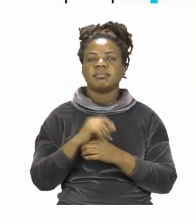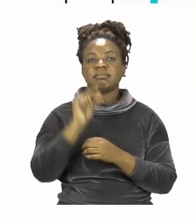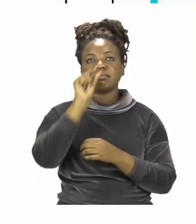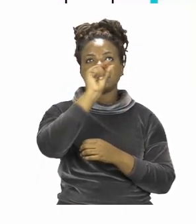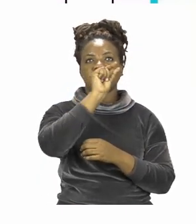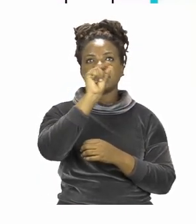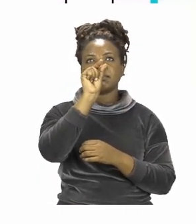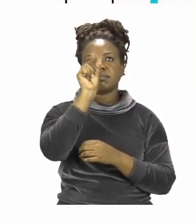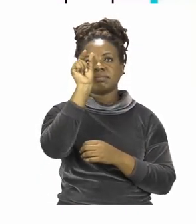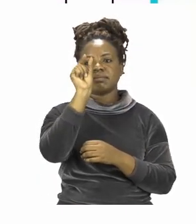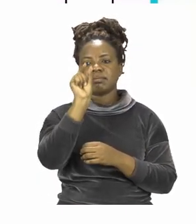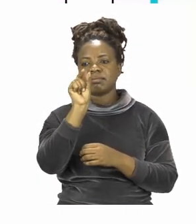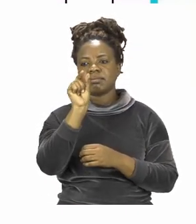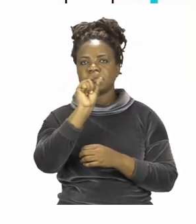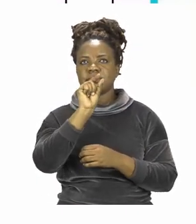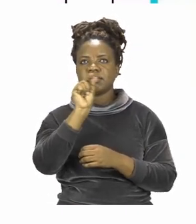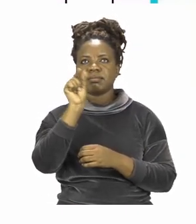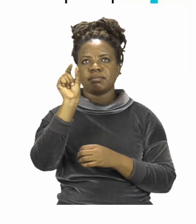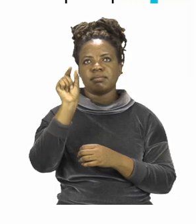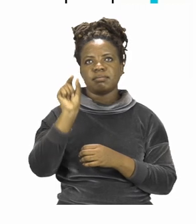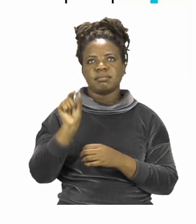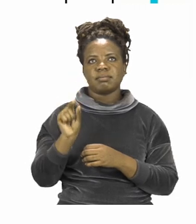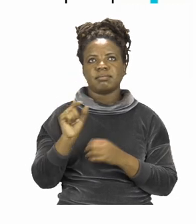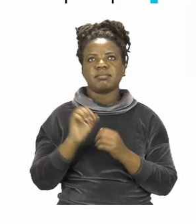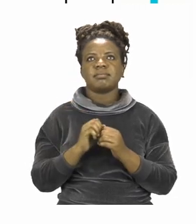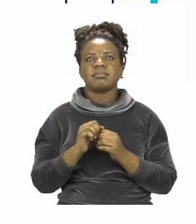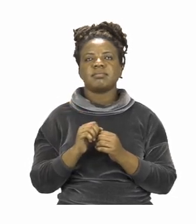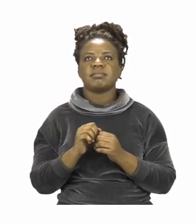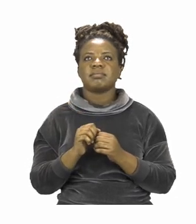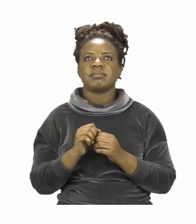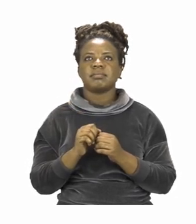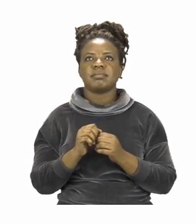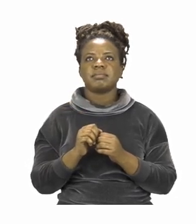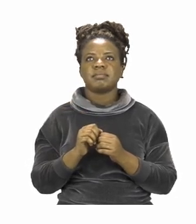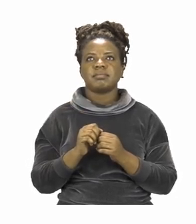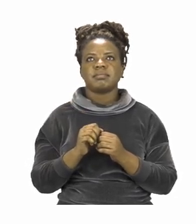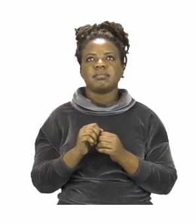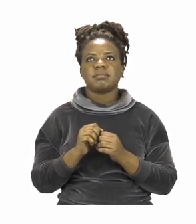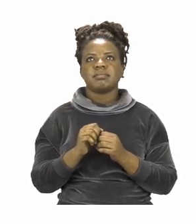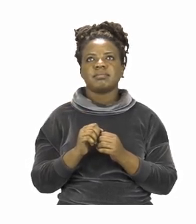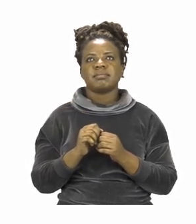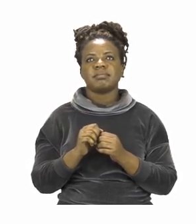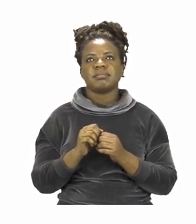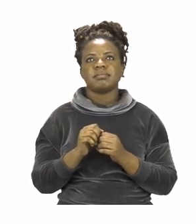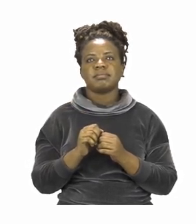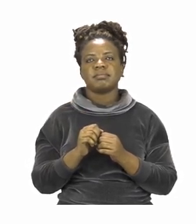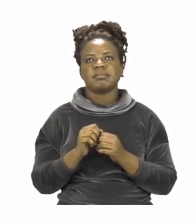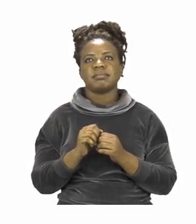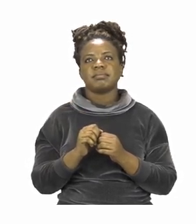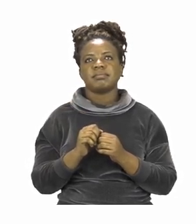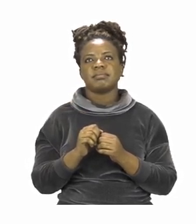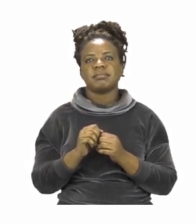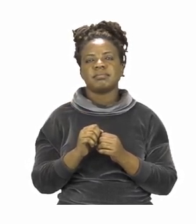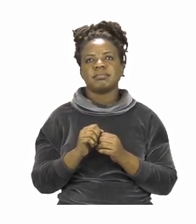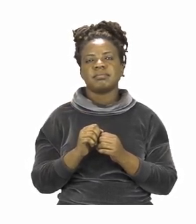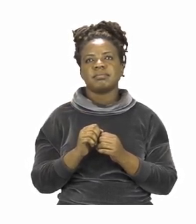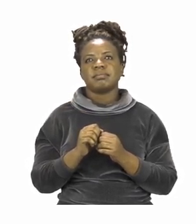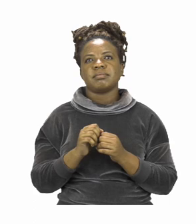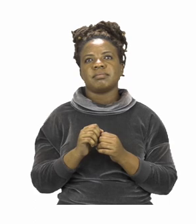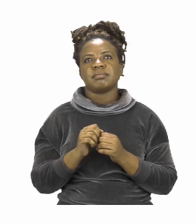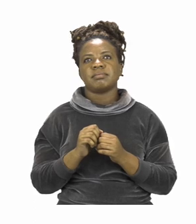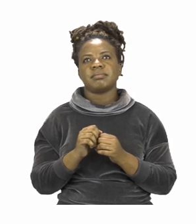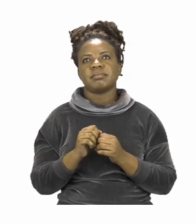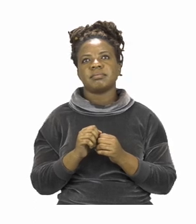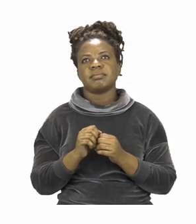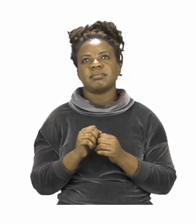crossword puzzle. And with our crossword puzzle is the sound O. So what we need